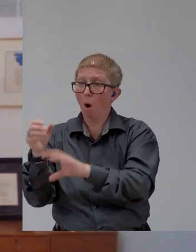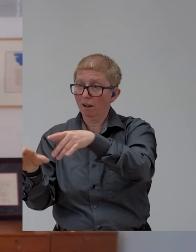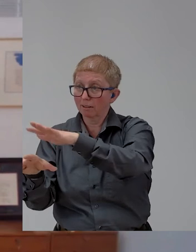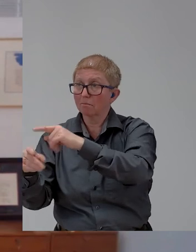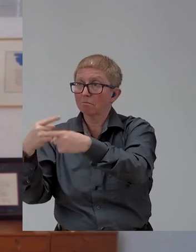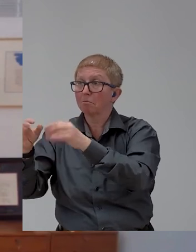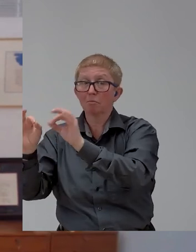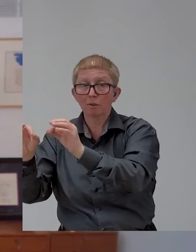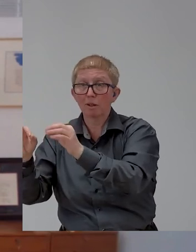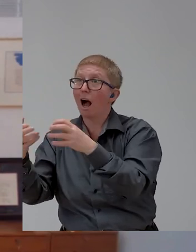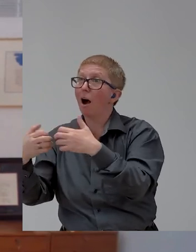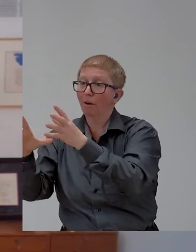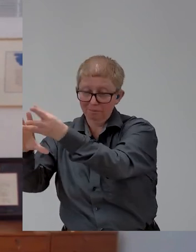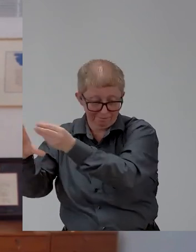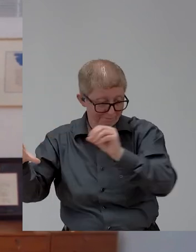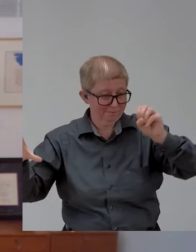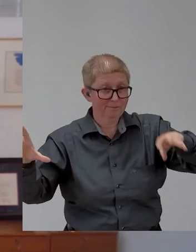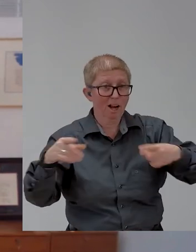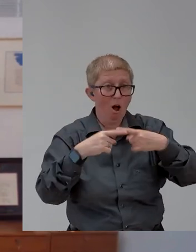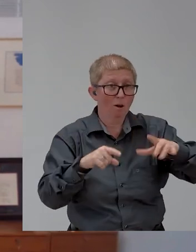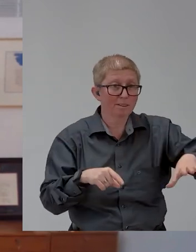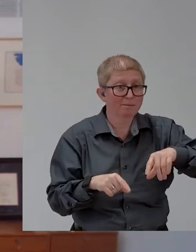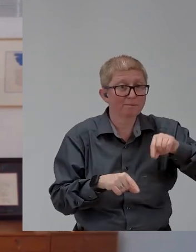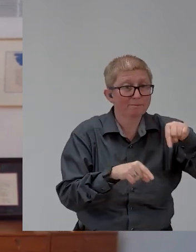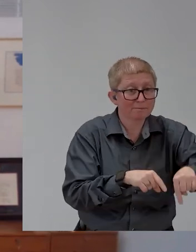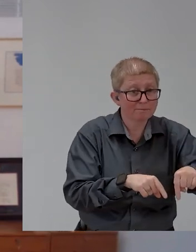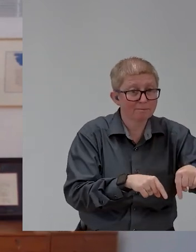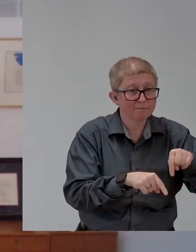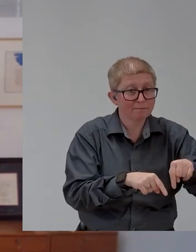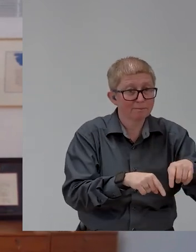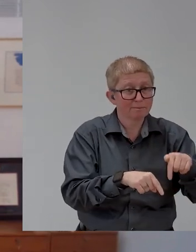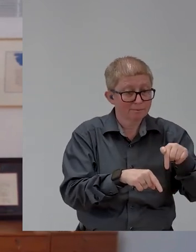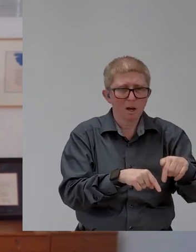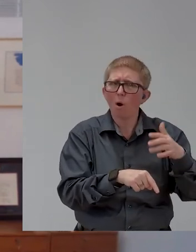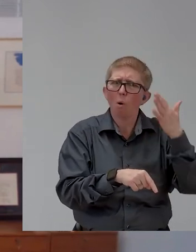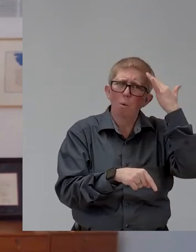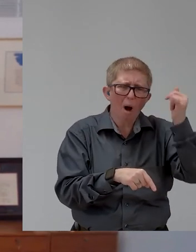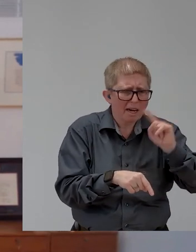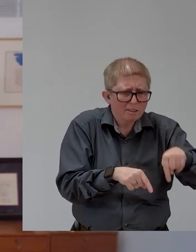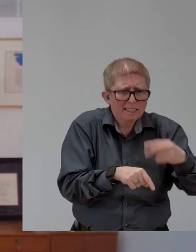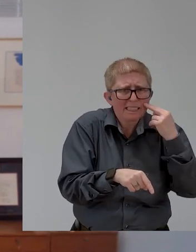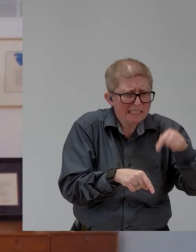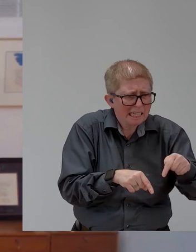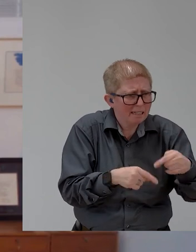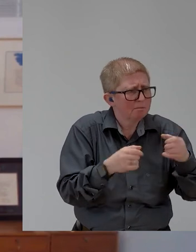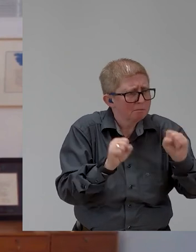low amount of resources, yet the innovation they're able to create is staggering and really useful. And so I think what we need to do